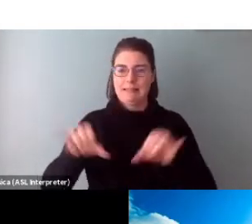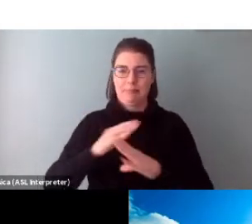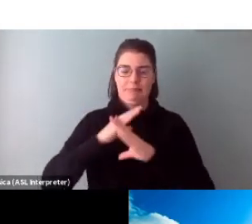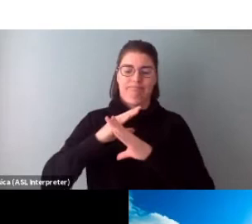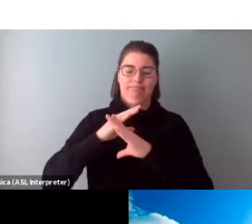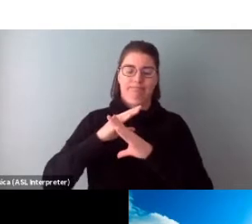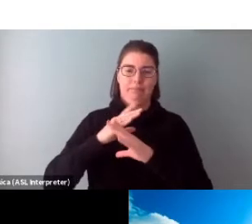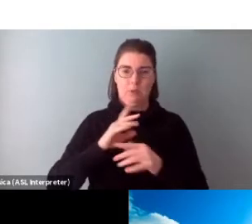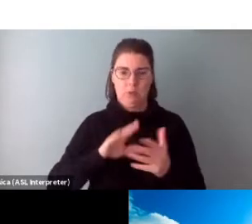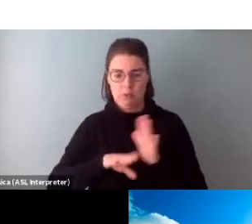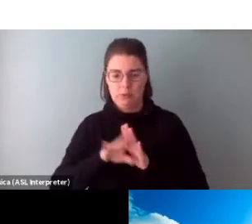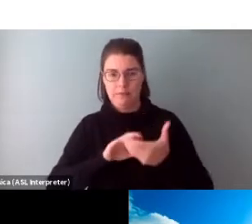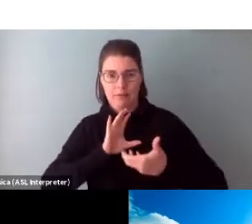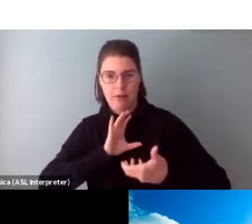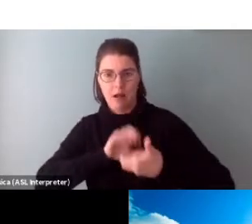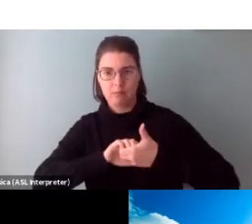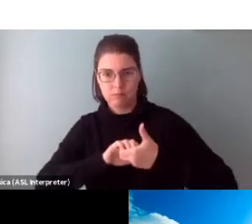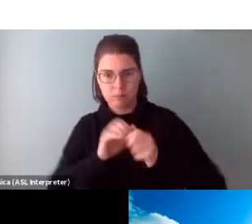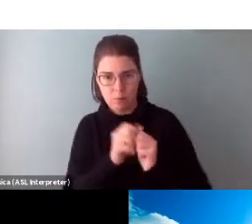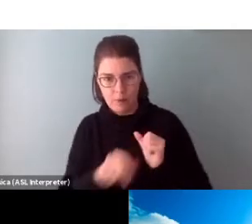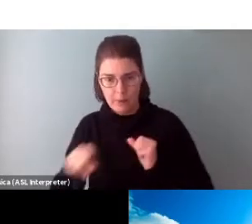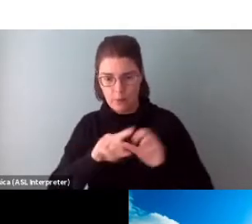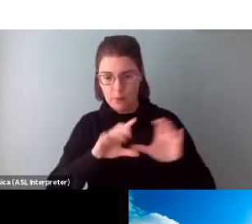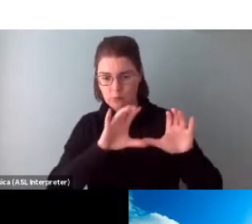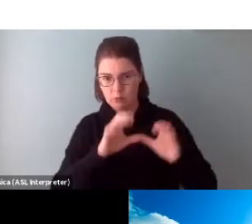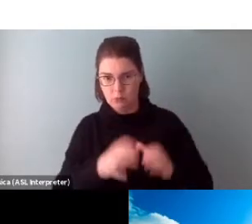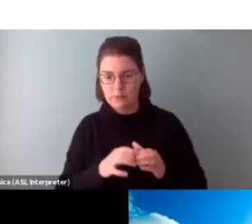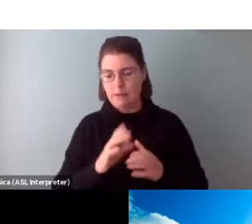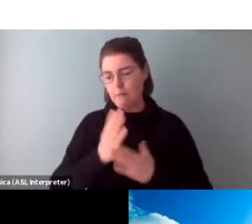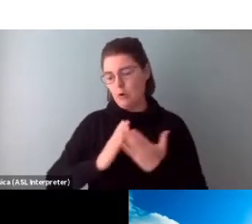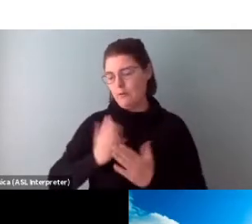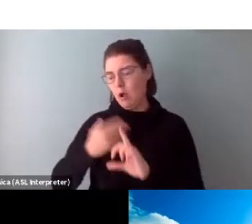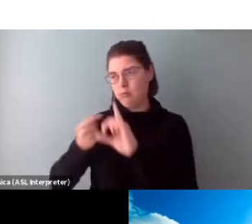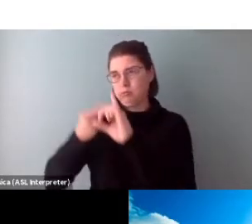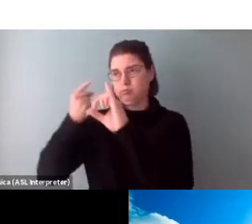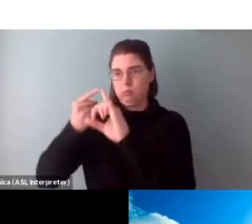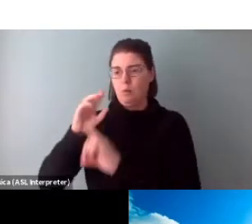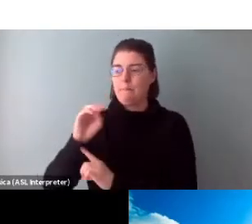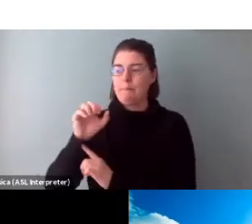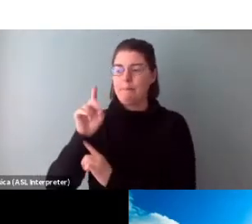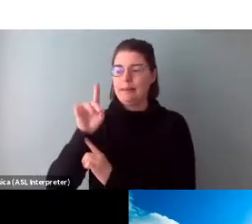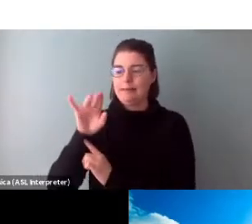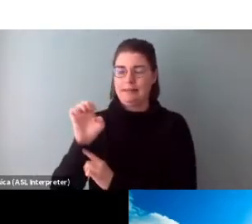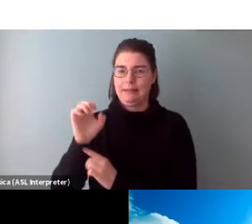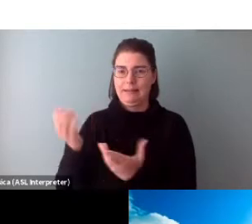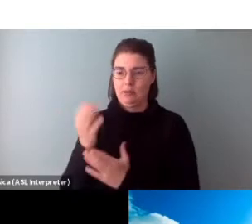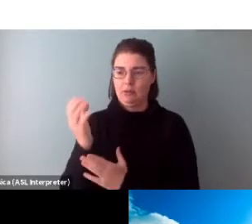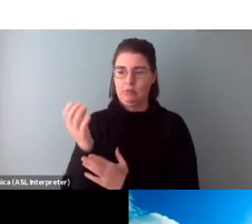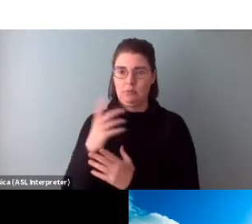relationships with these groups is part of OAC's mandate to serve communities across Ontario.